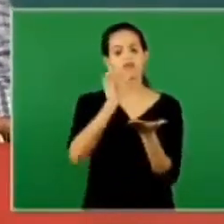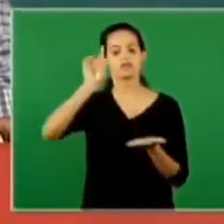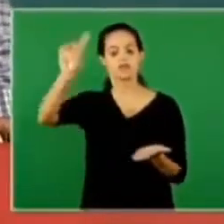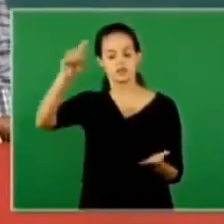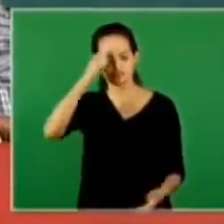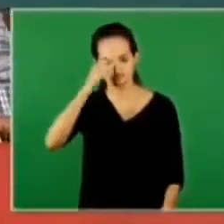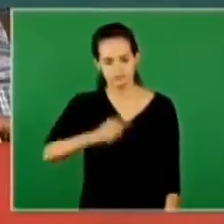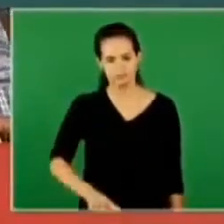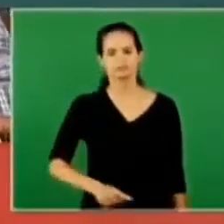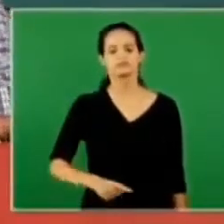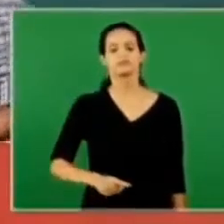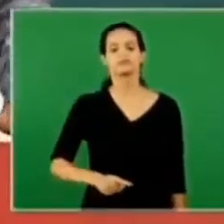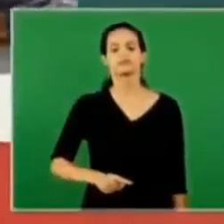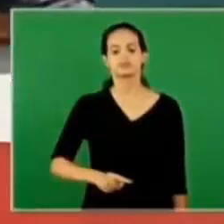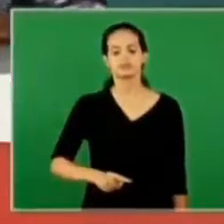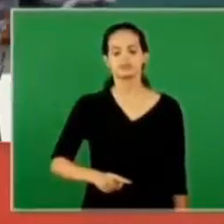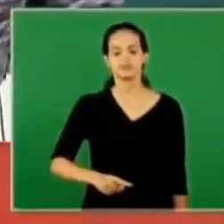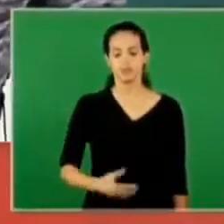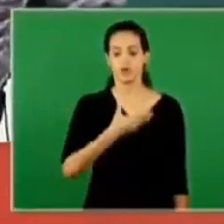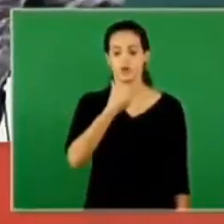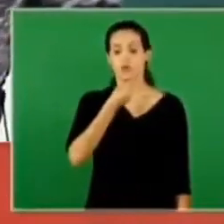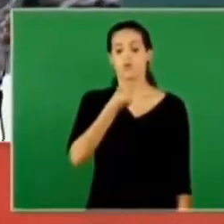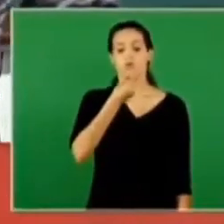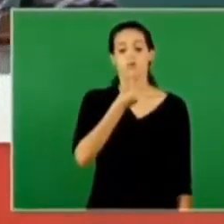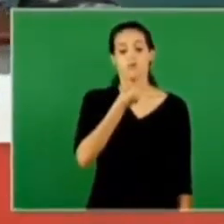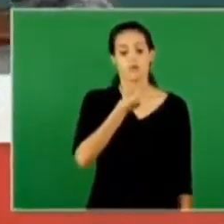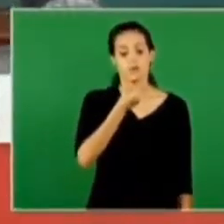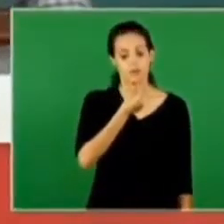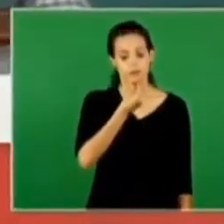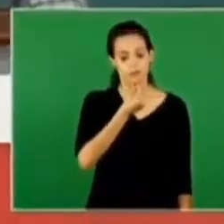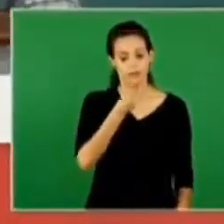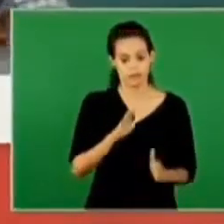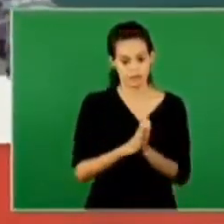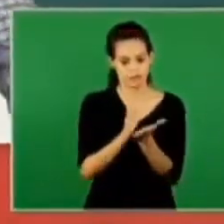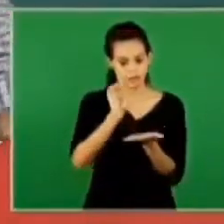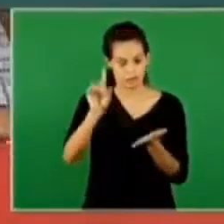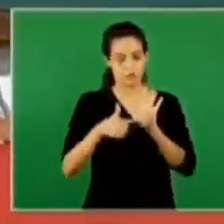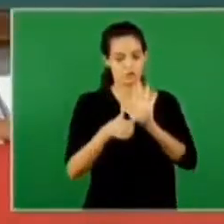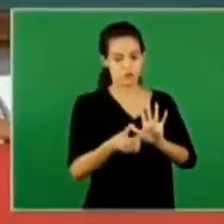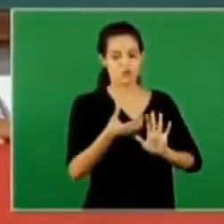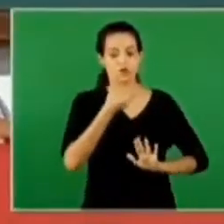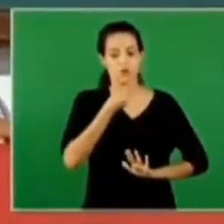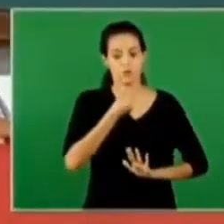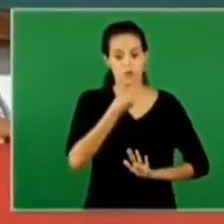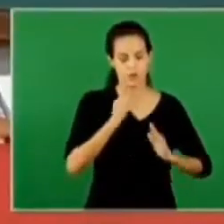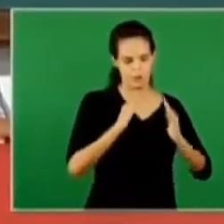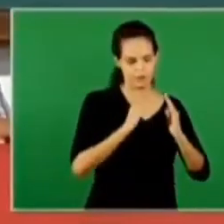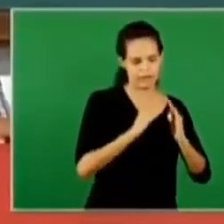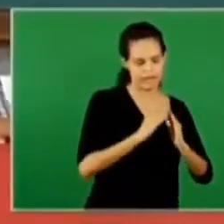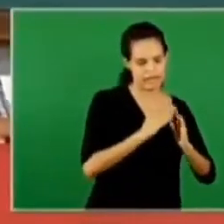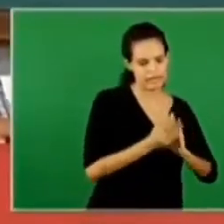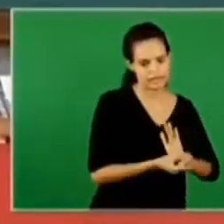the word of lord has an order man will leave his father and mother